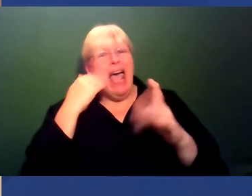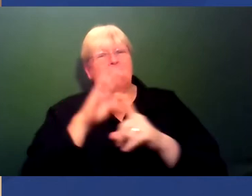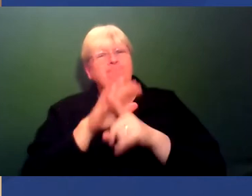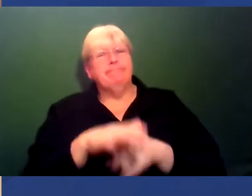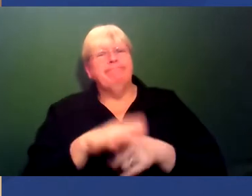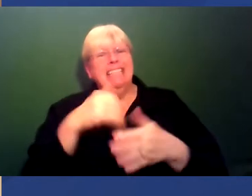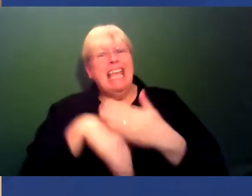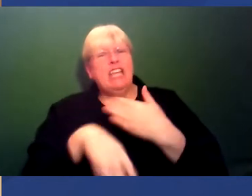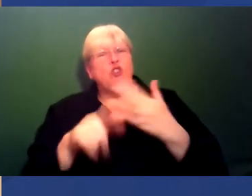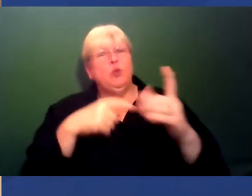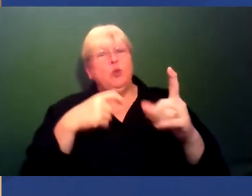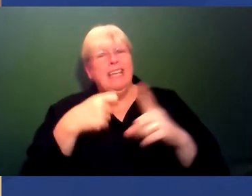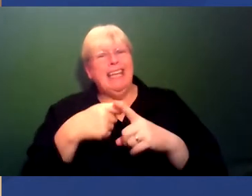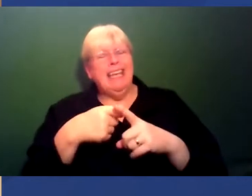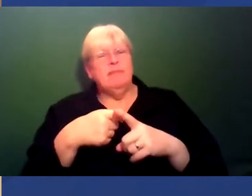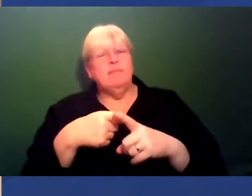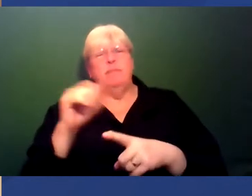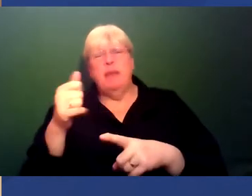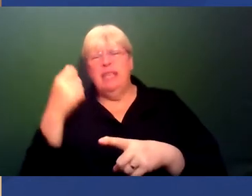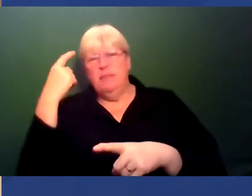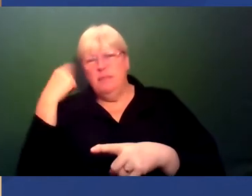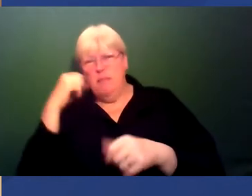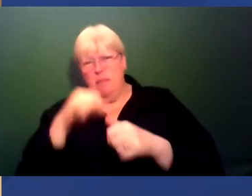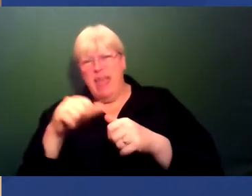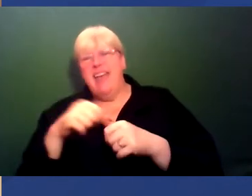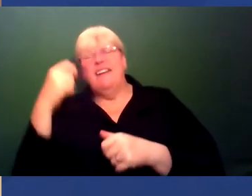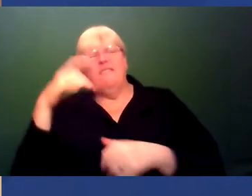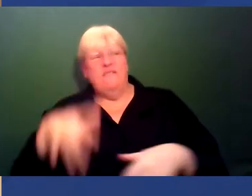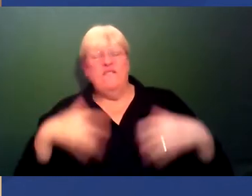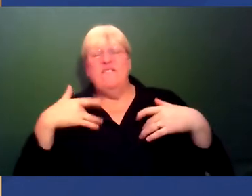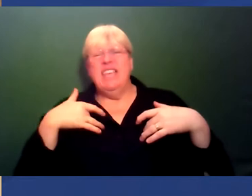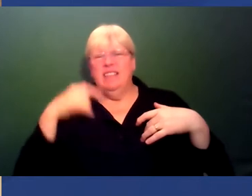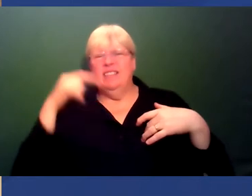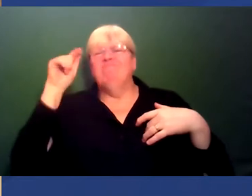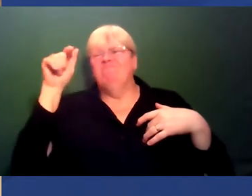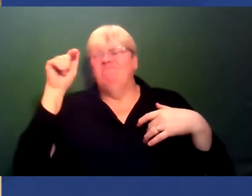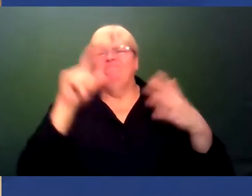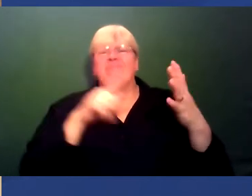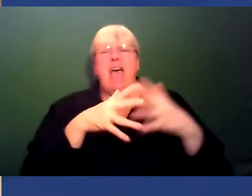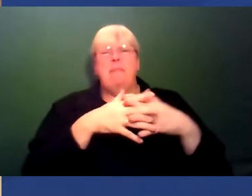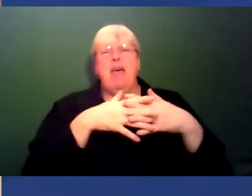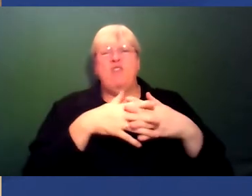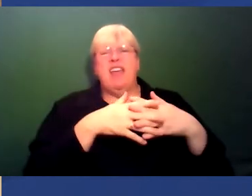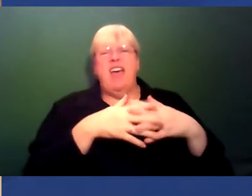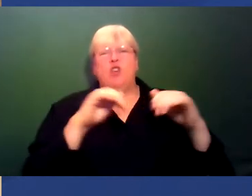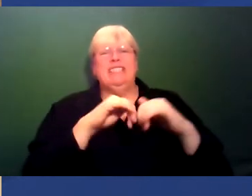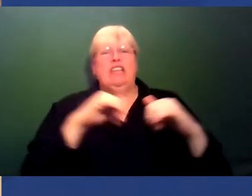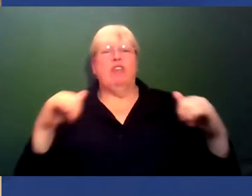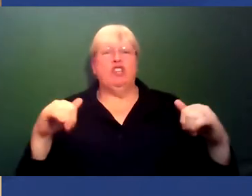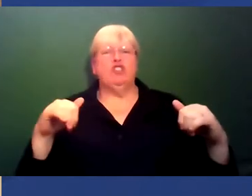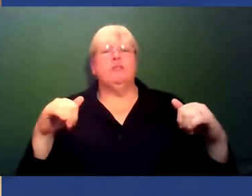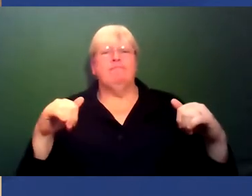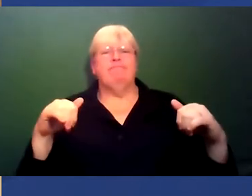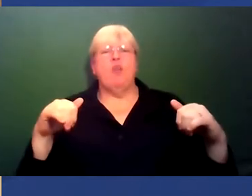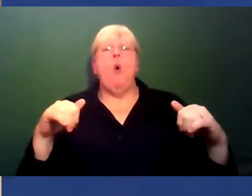have a better idea about racism in the US because they have in their mind segregation. They may have a better idea about racism in South